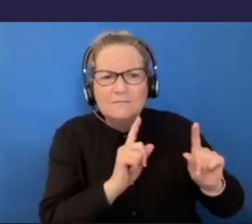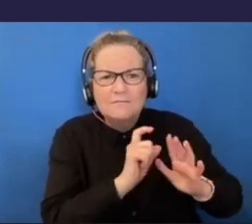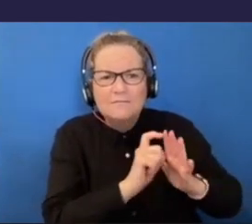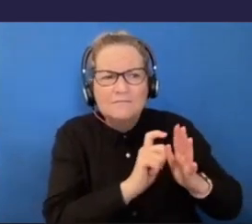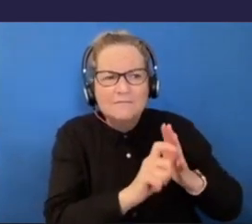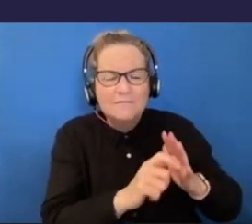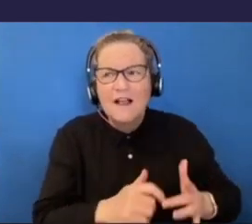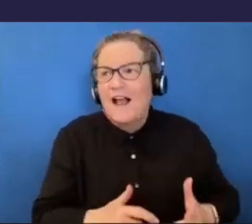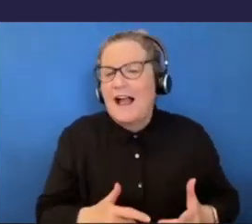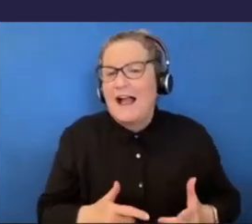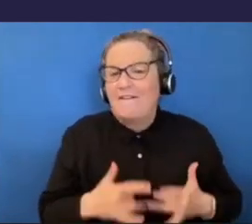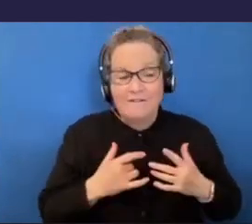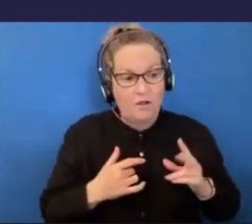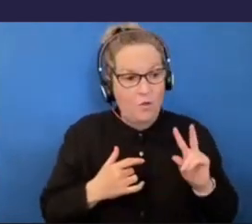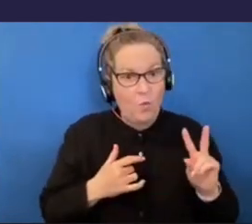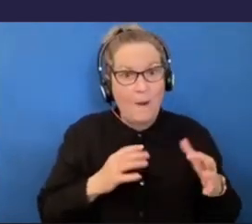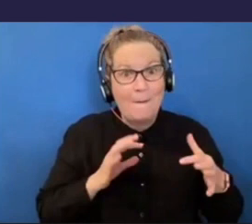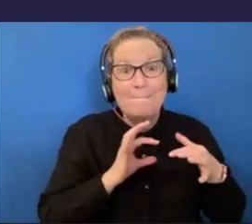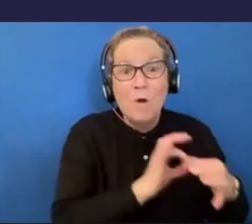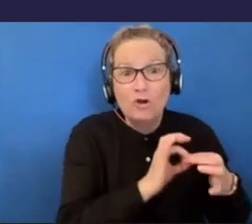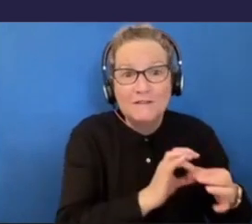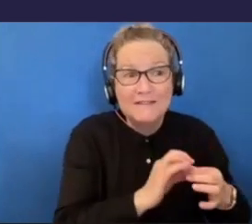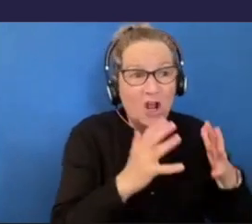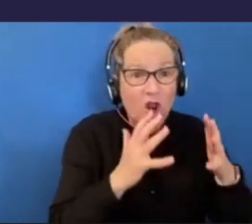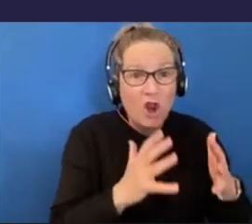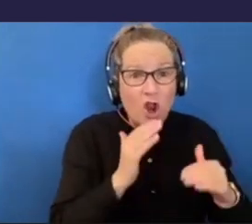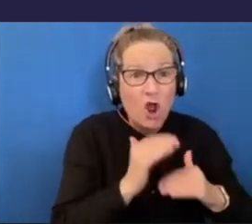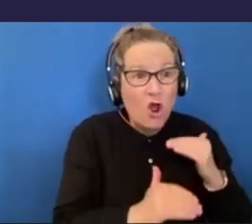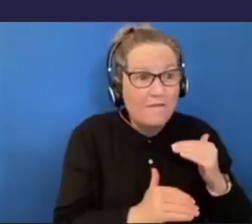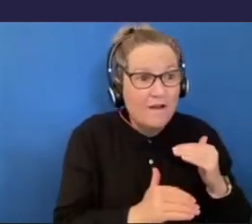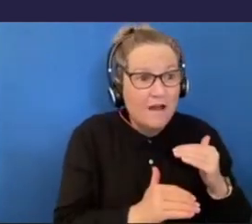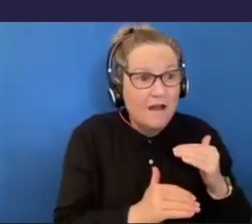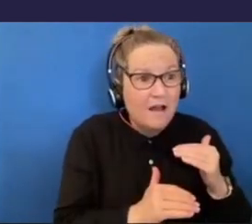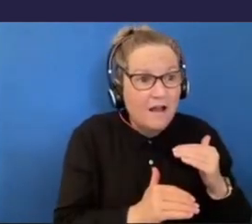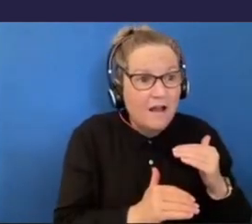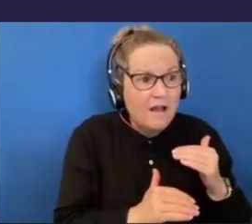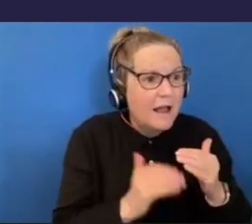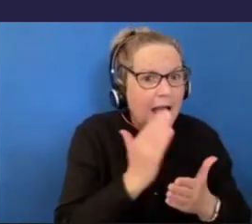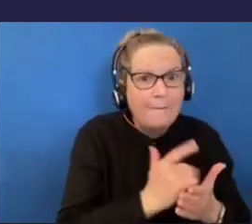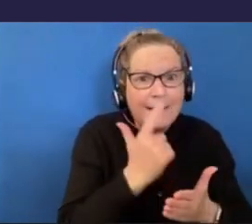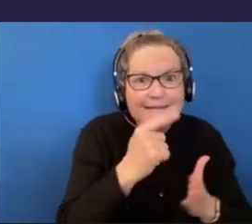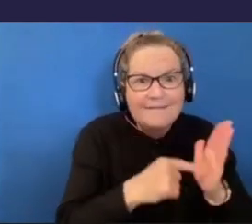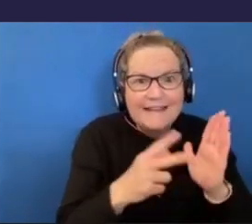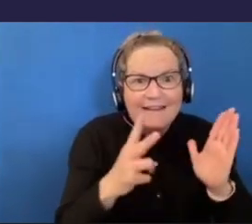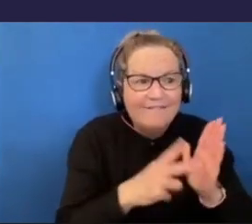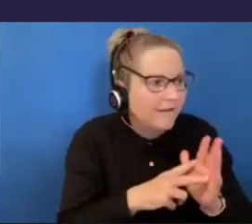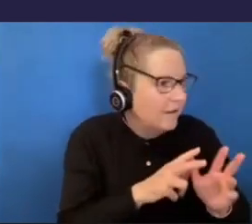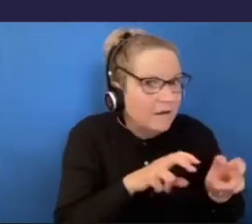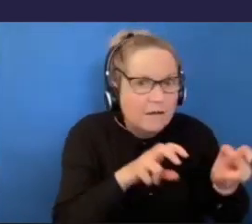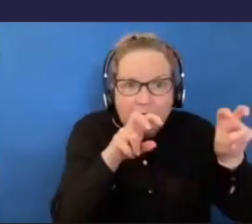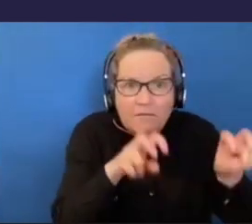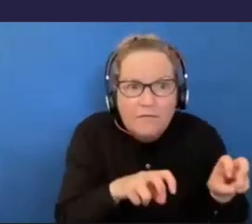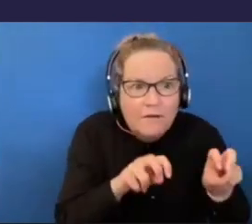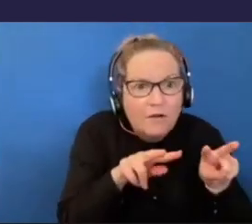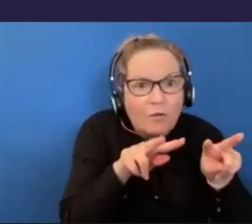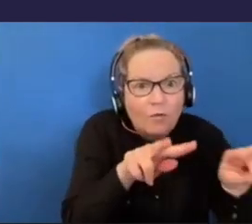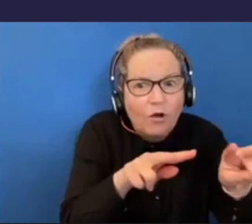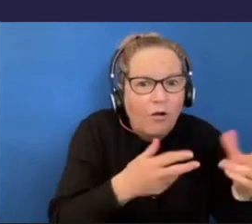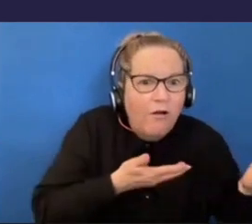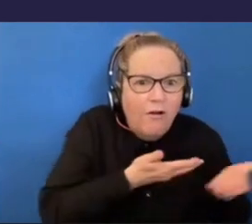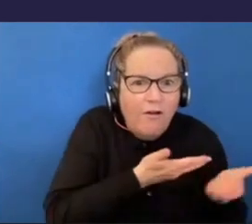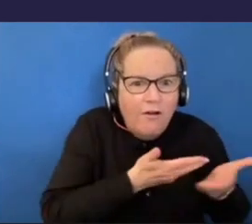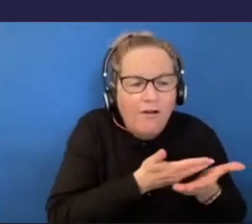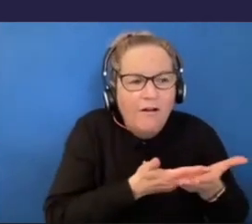bonded a lot over whatever was going on at 7.30 on the TV. I think a lot of the times it was Bachelor,